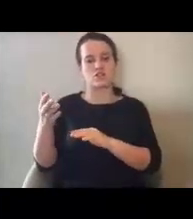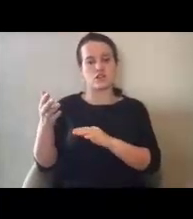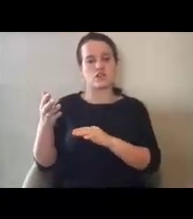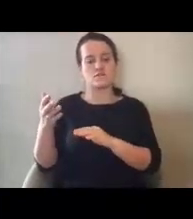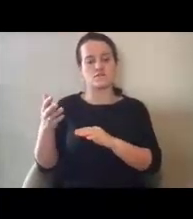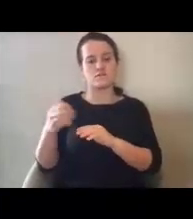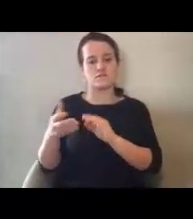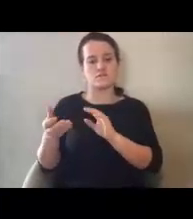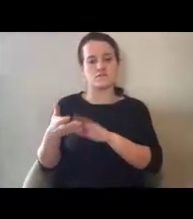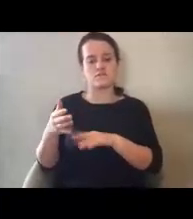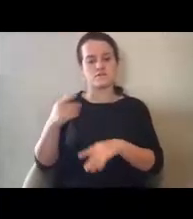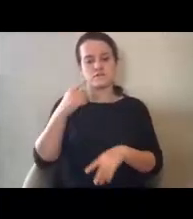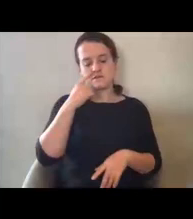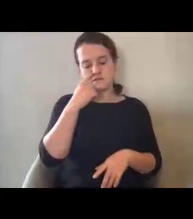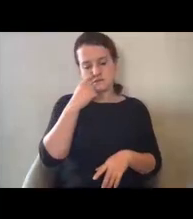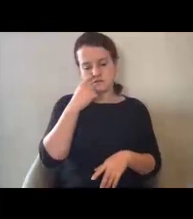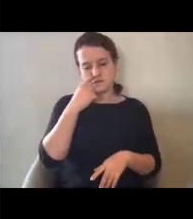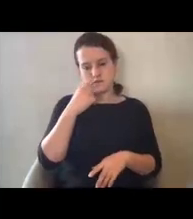Uh,